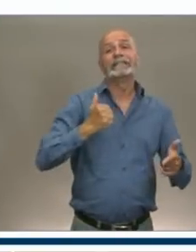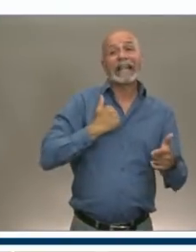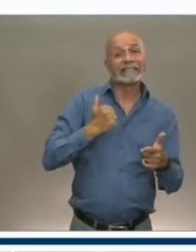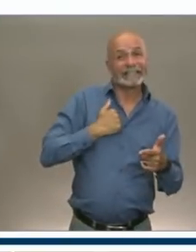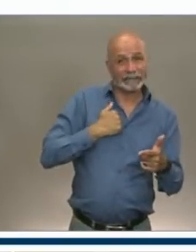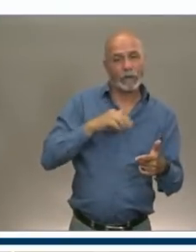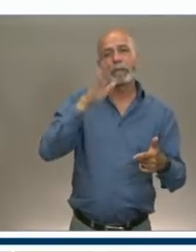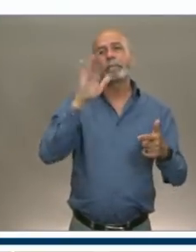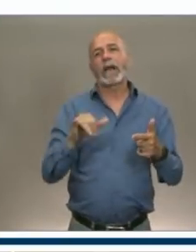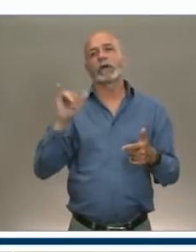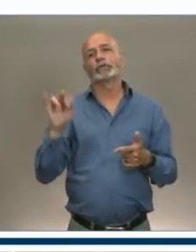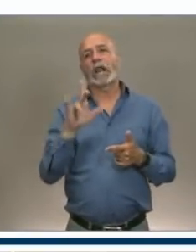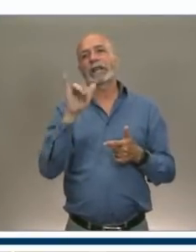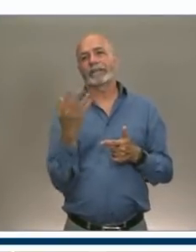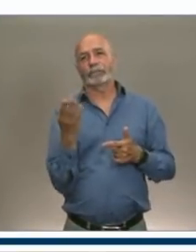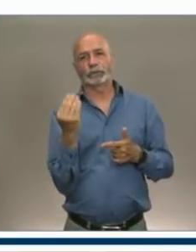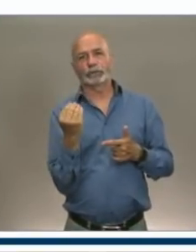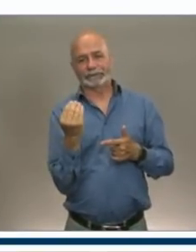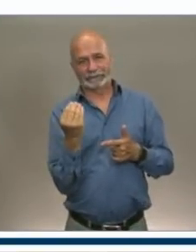Paul, do you have a follow-up?